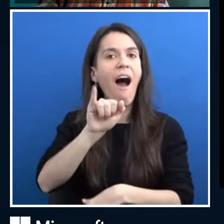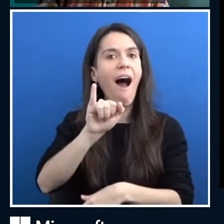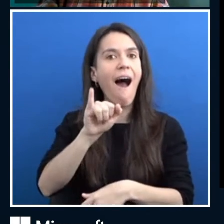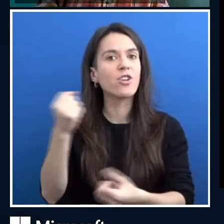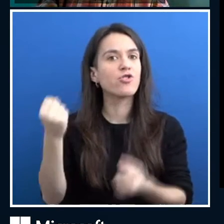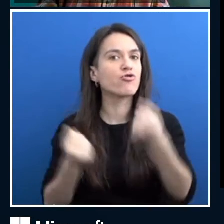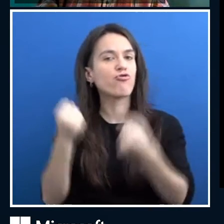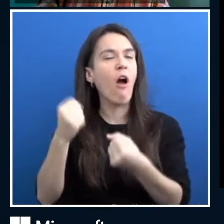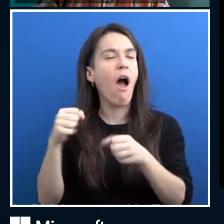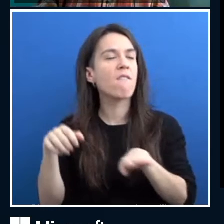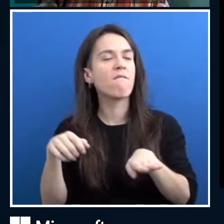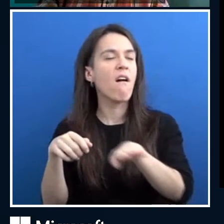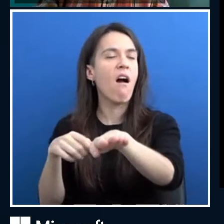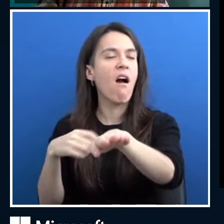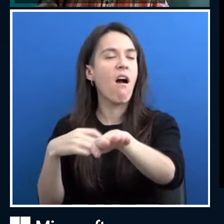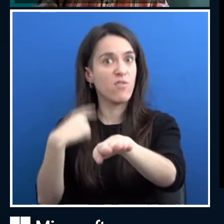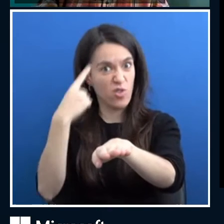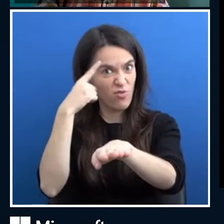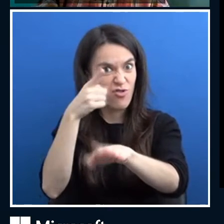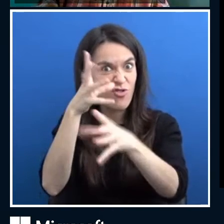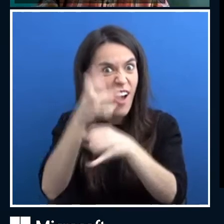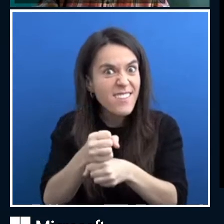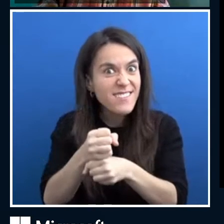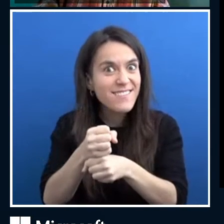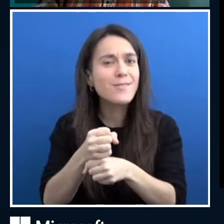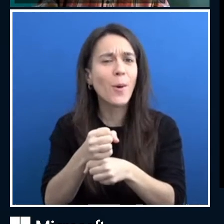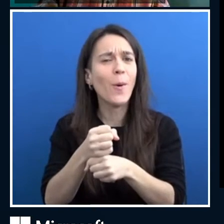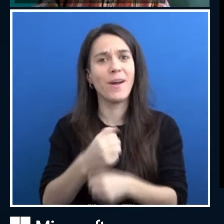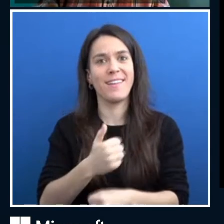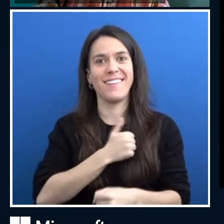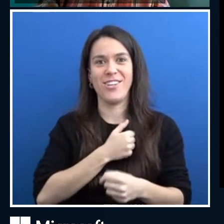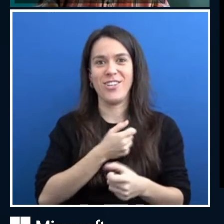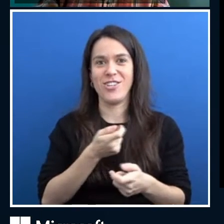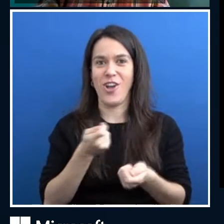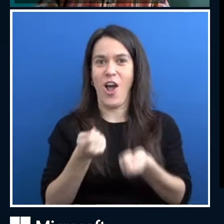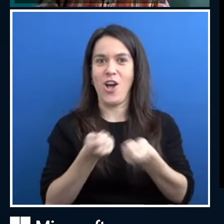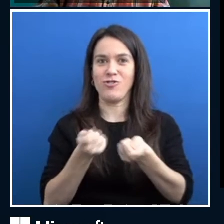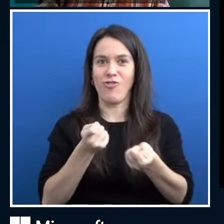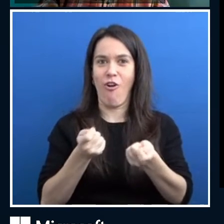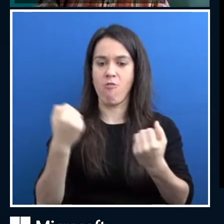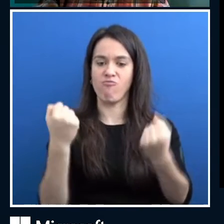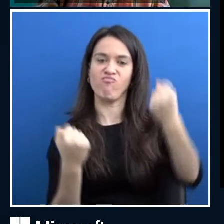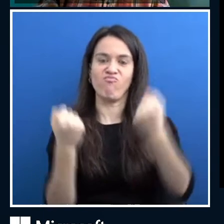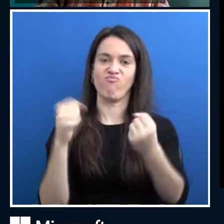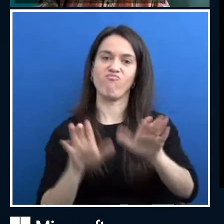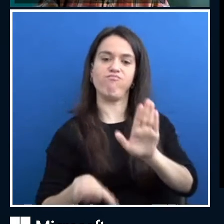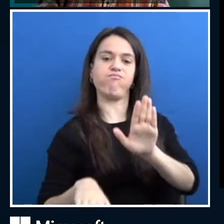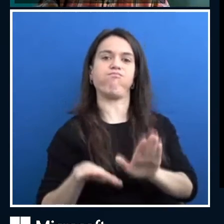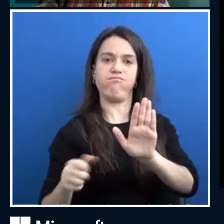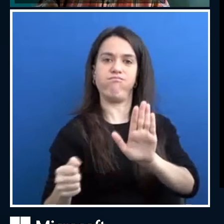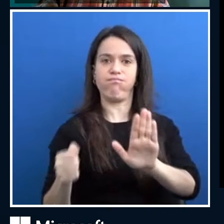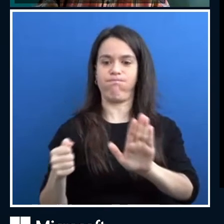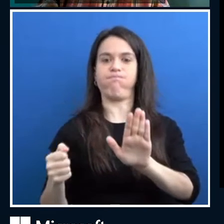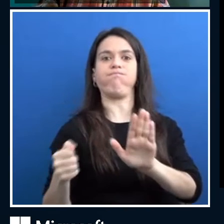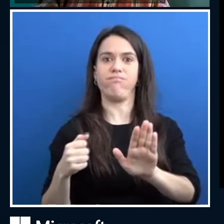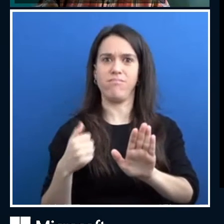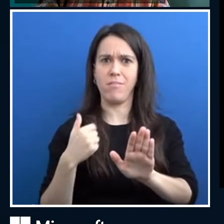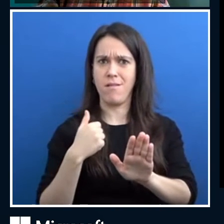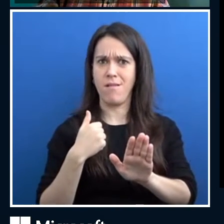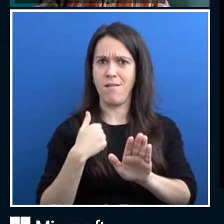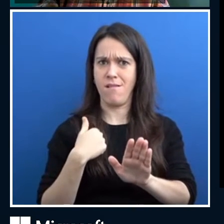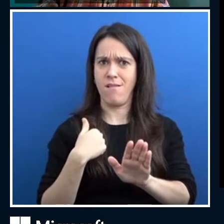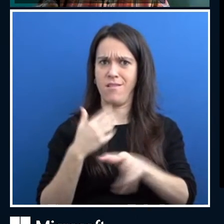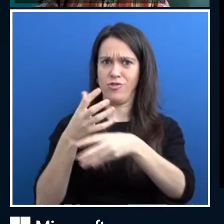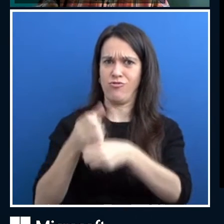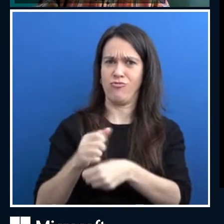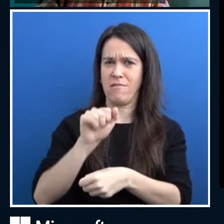one's an interesting one, right? Because we're in control of a car. Yeah, I think assist, I think the word assist is comfortable enough for me. I know we have many,